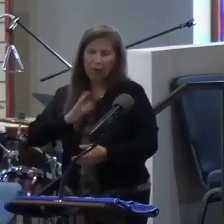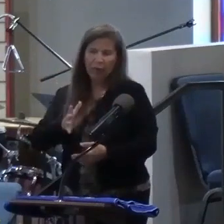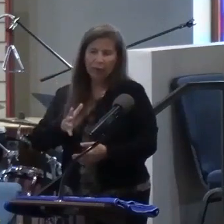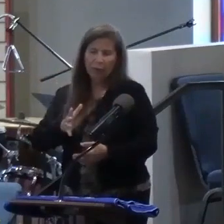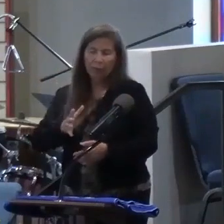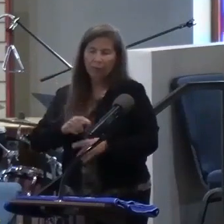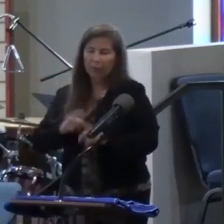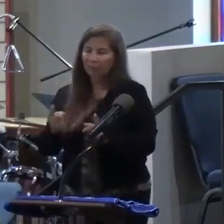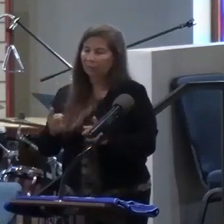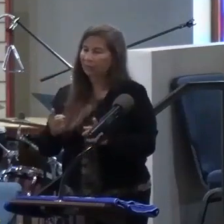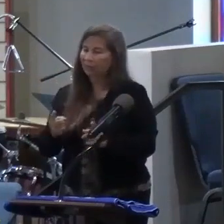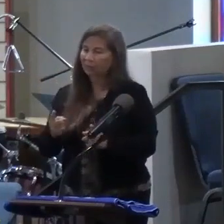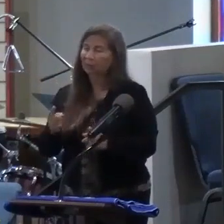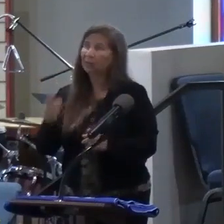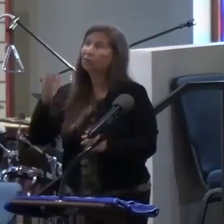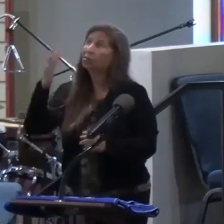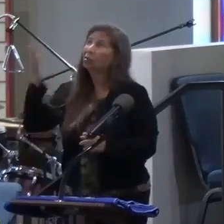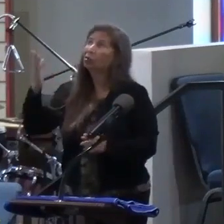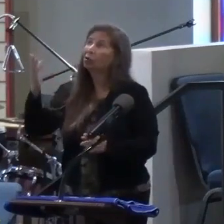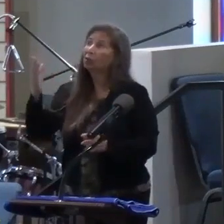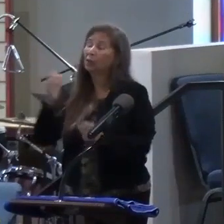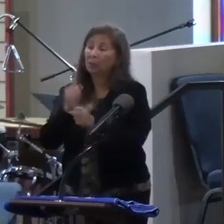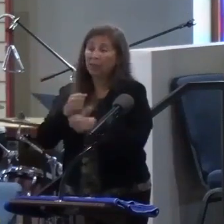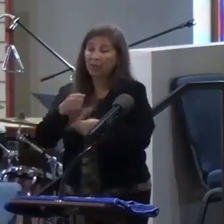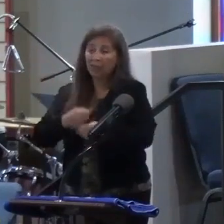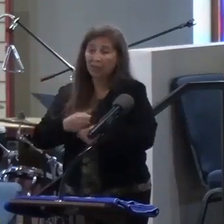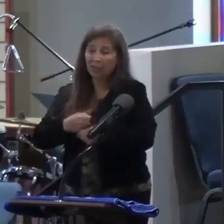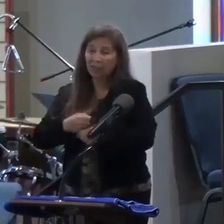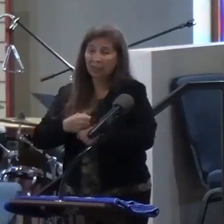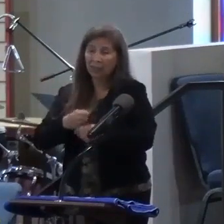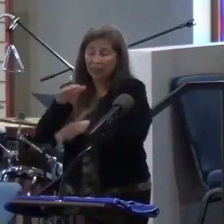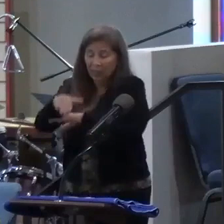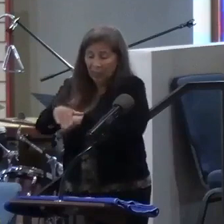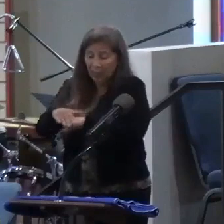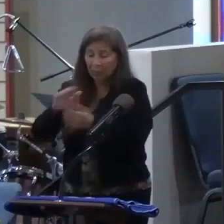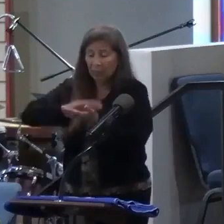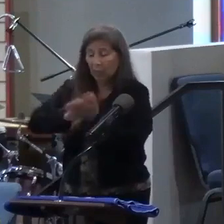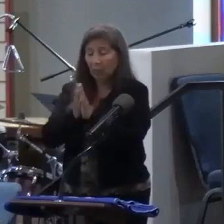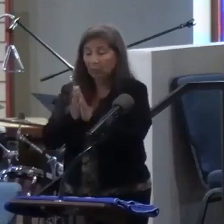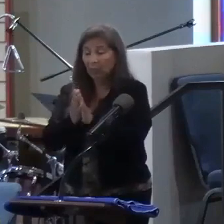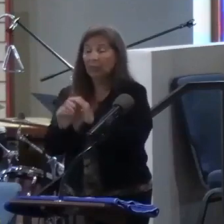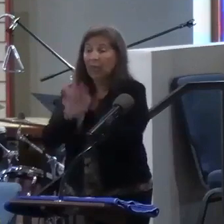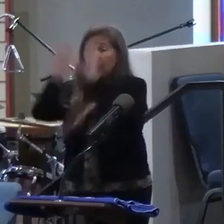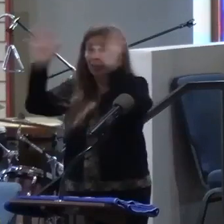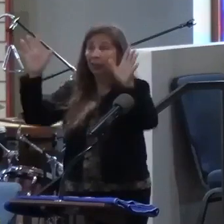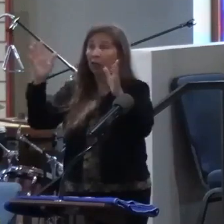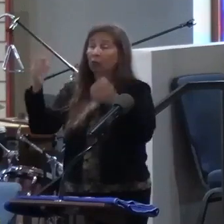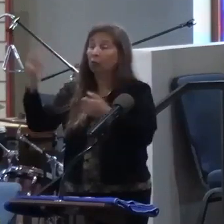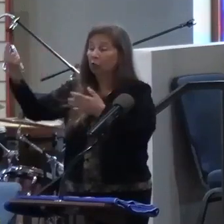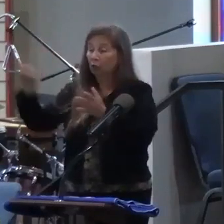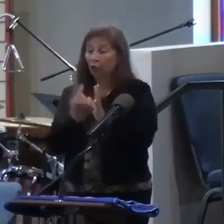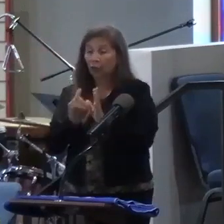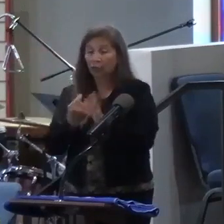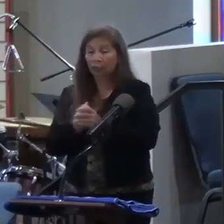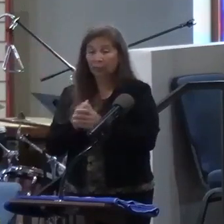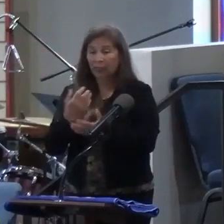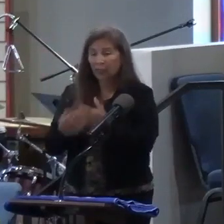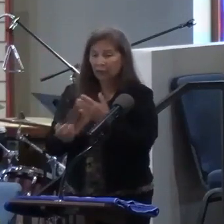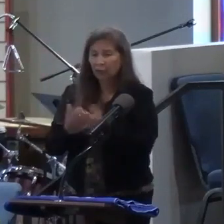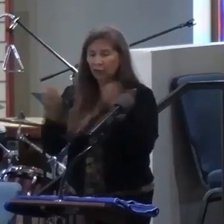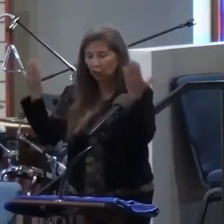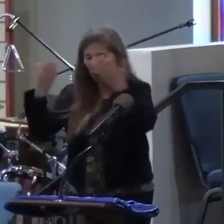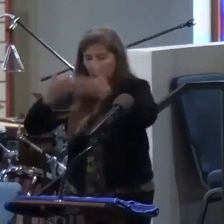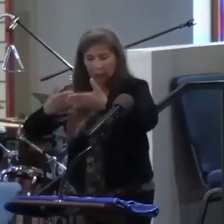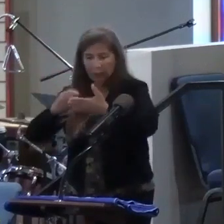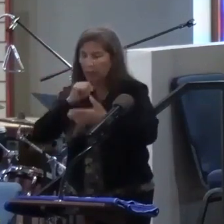you. But it says that you make the night become like light around me when you show up. Even the darkness is